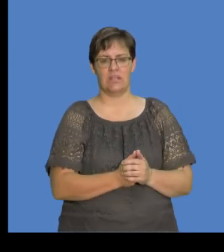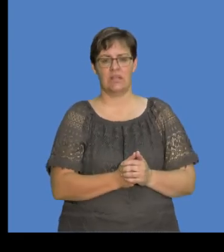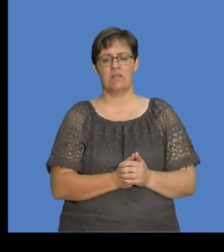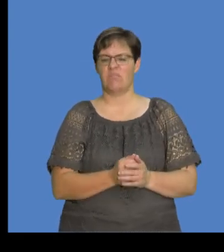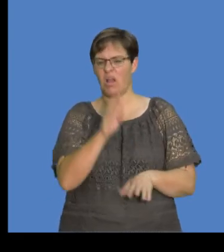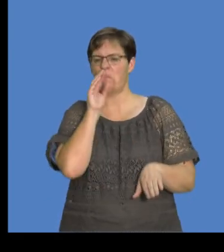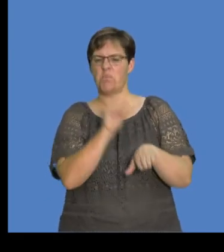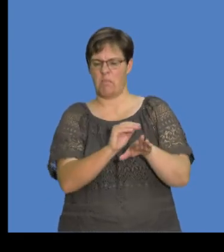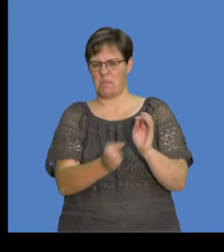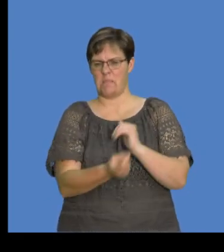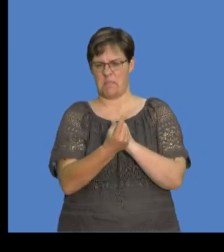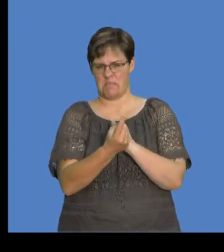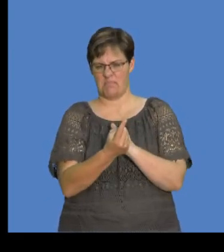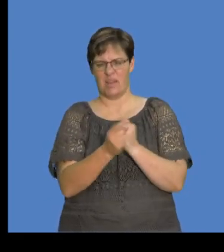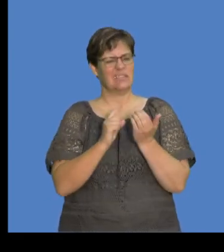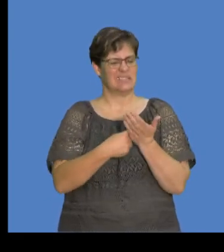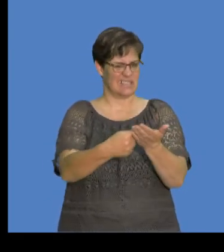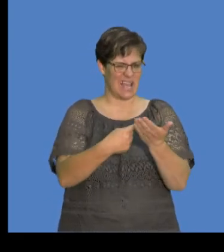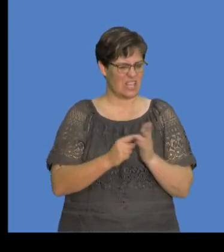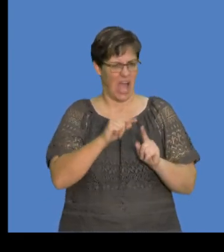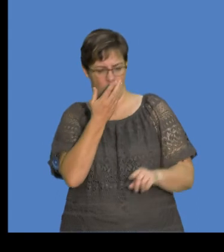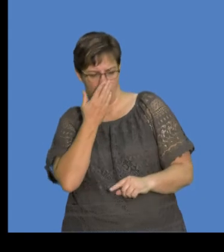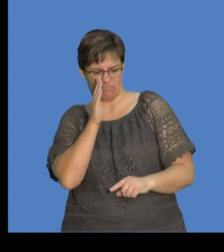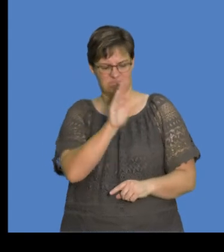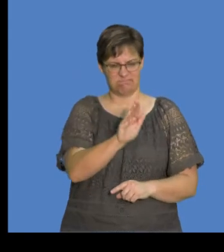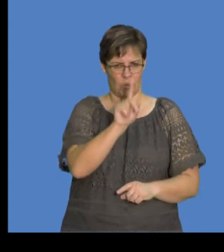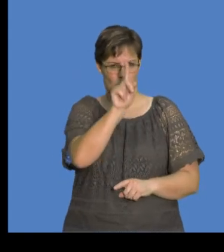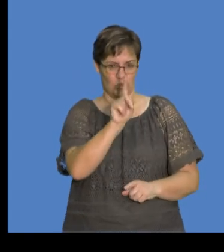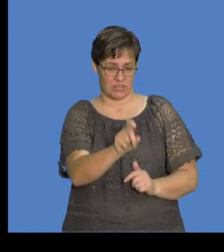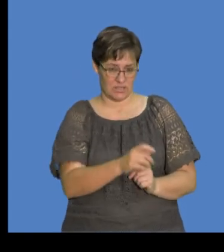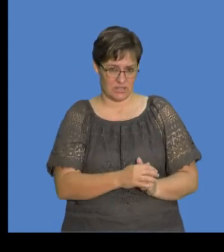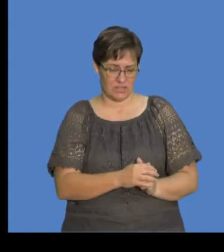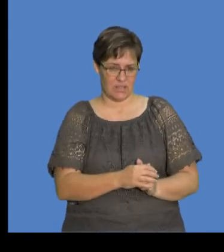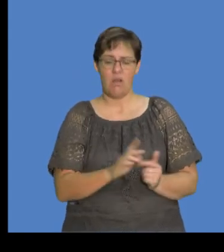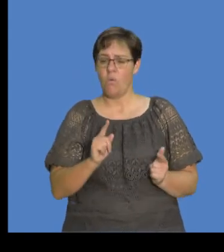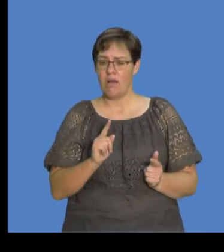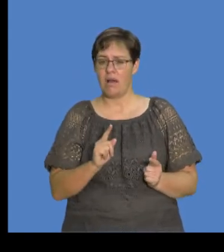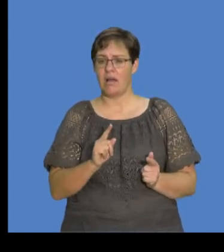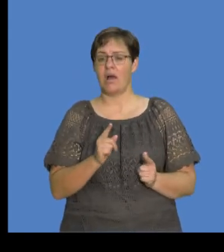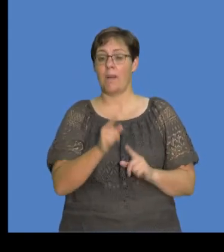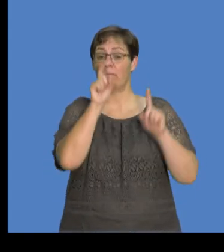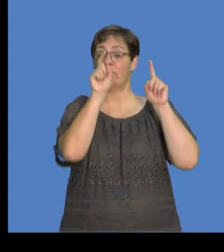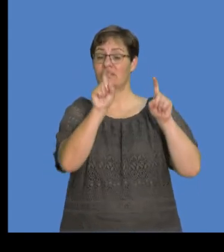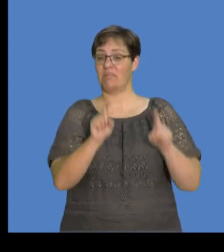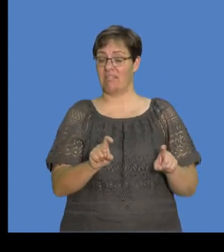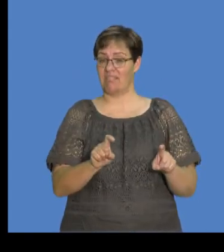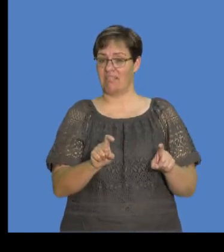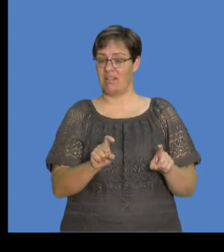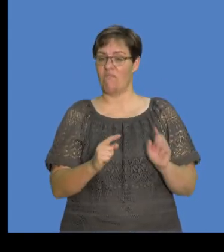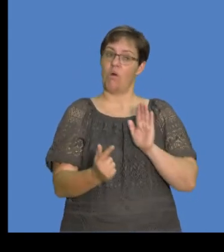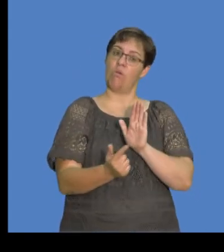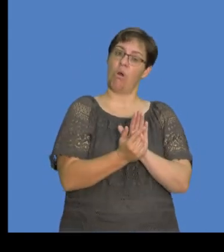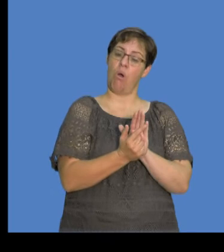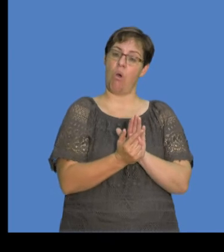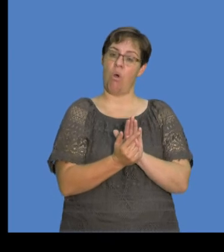problem and discuss, you know, the approach around it and how exactly we apply the principle or the law of